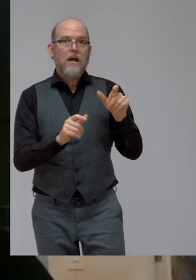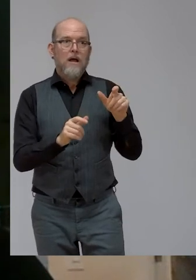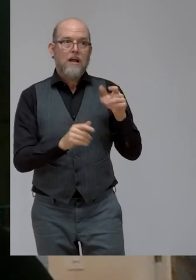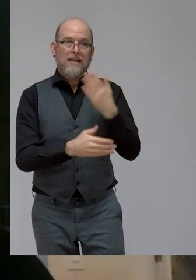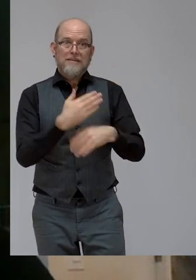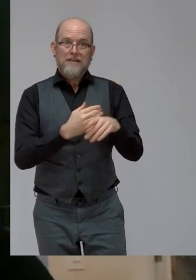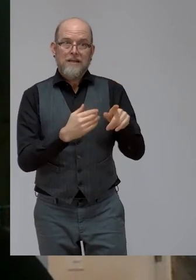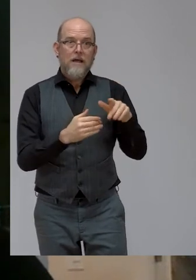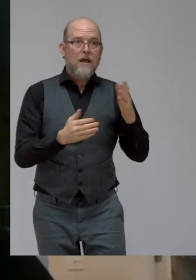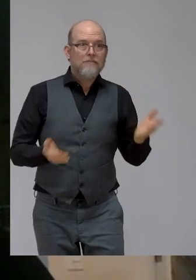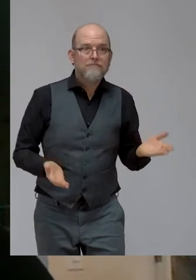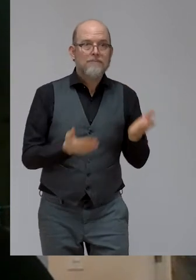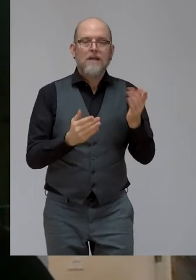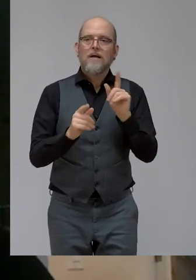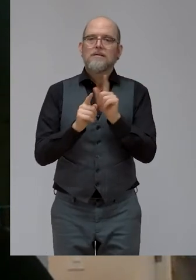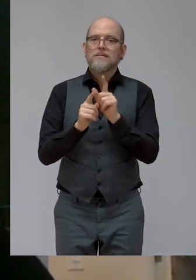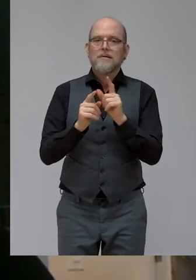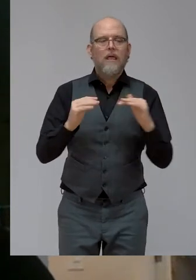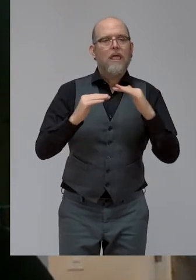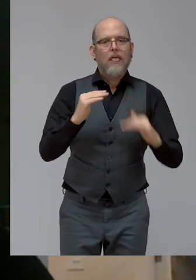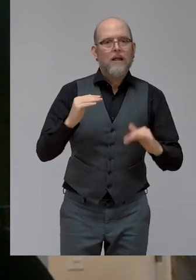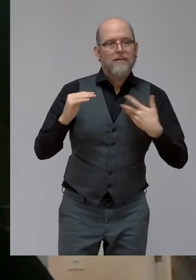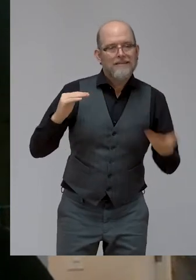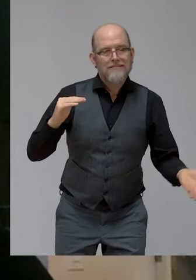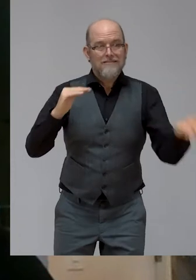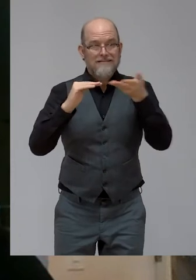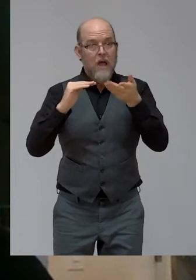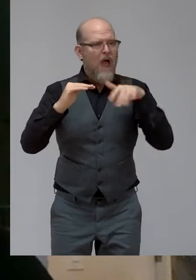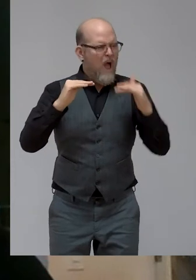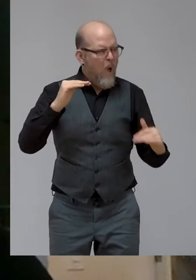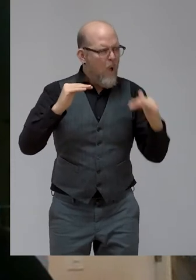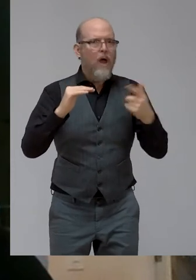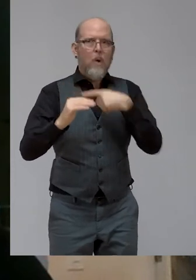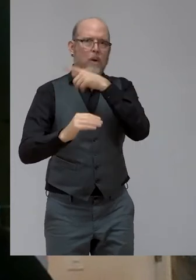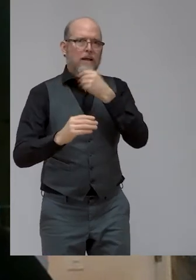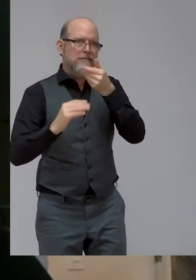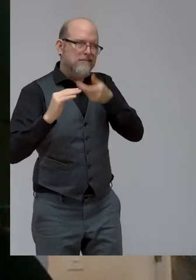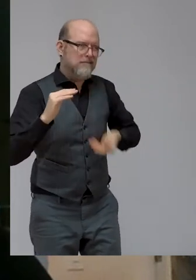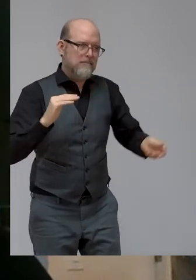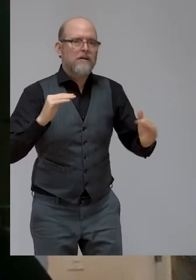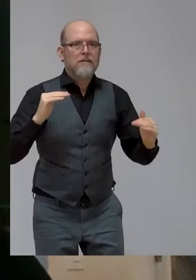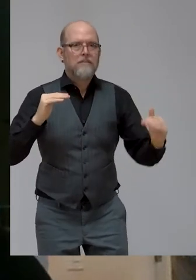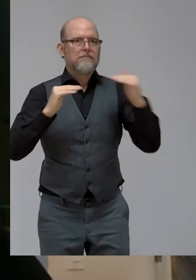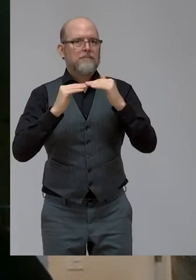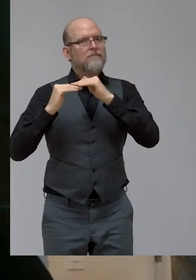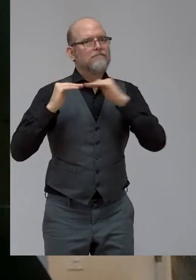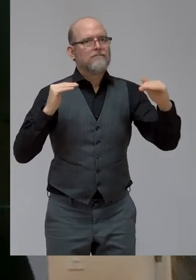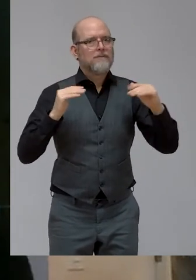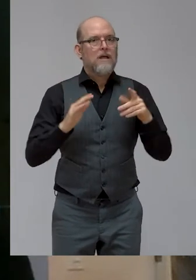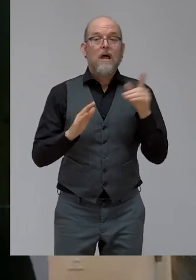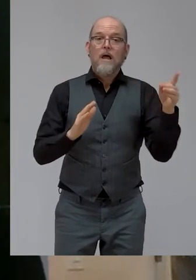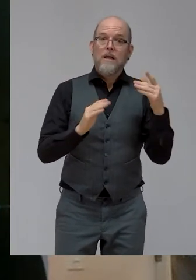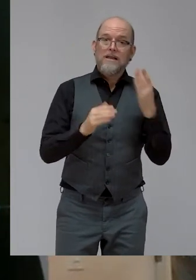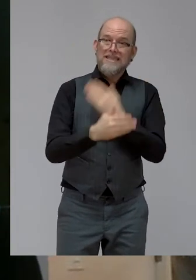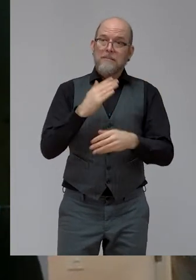of working and how we can collect better and more robust disability data. We